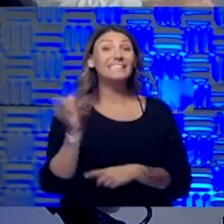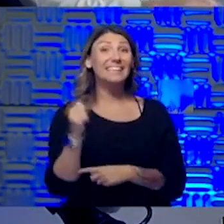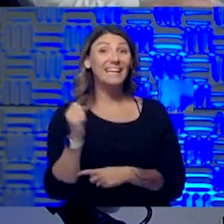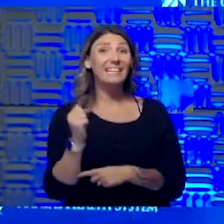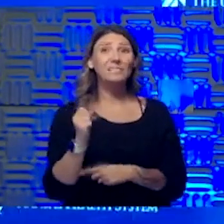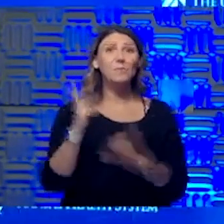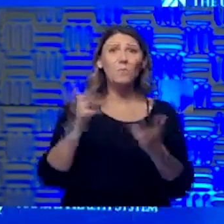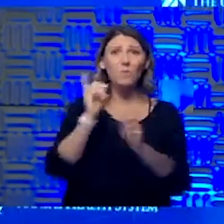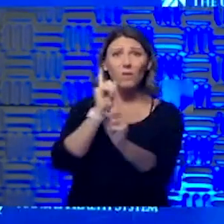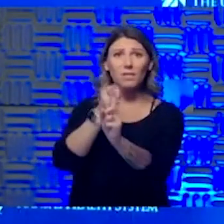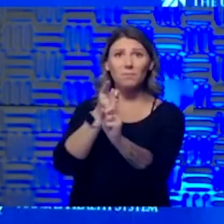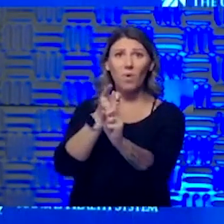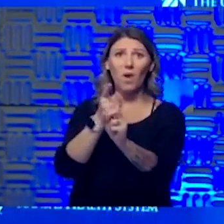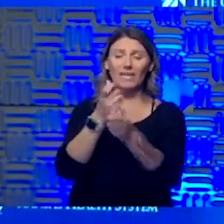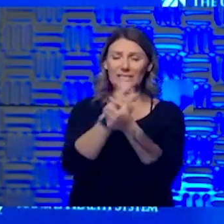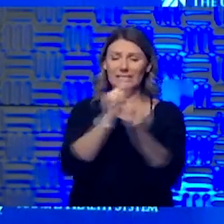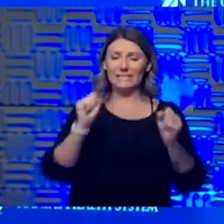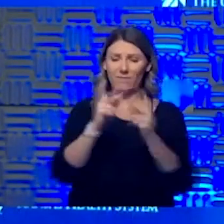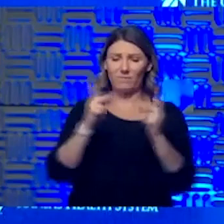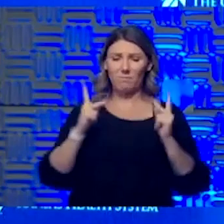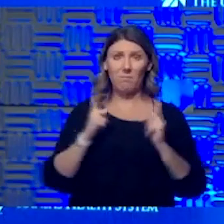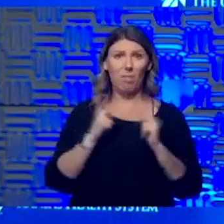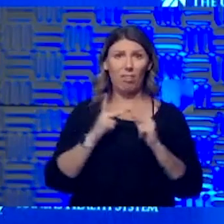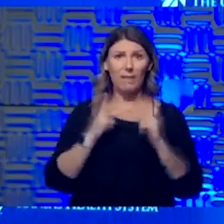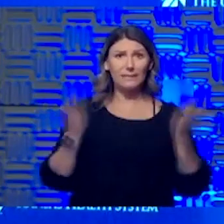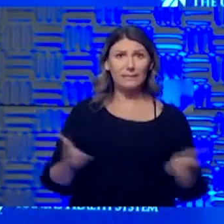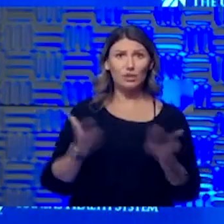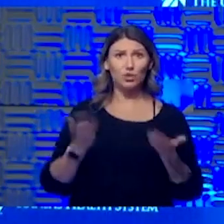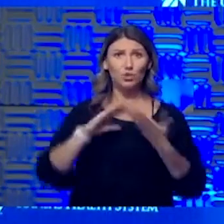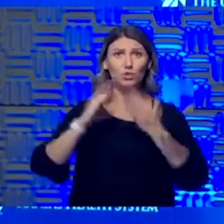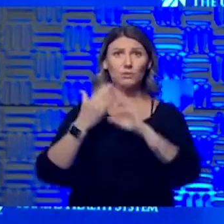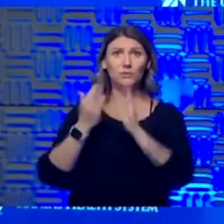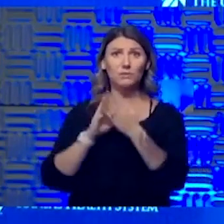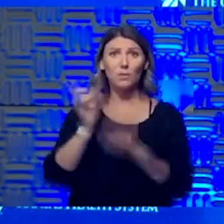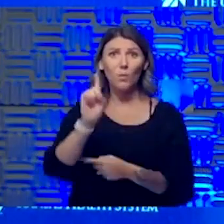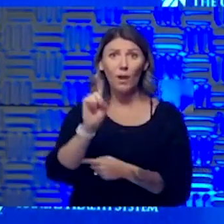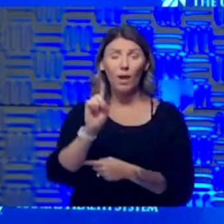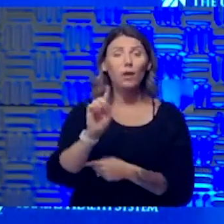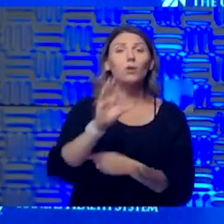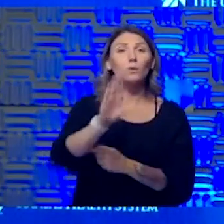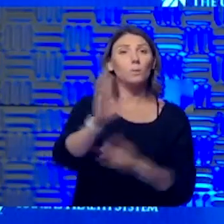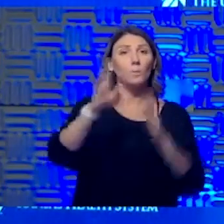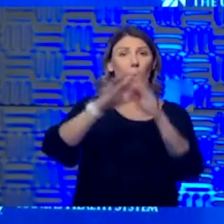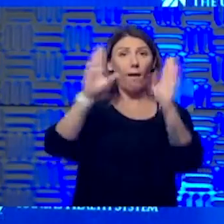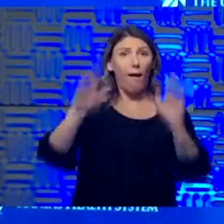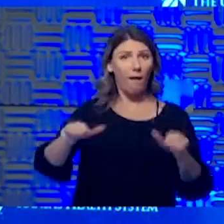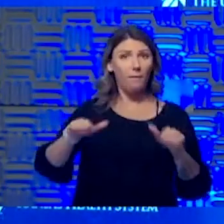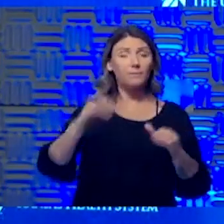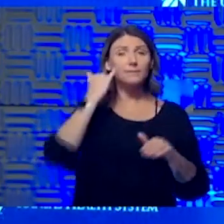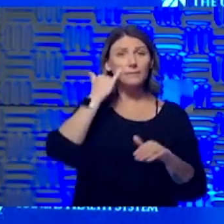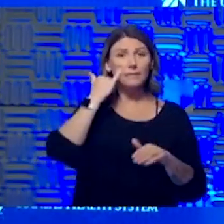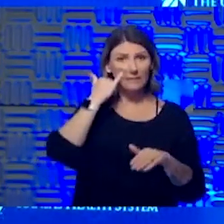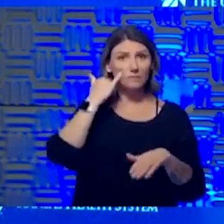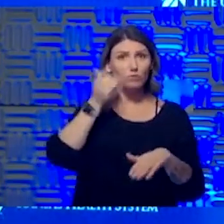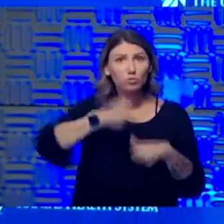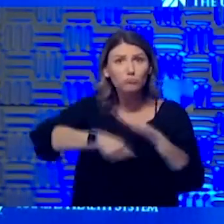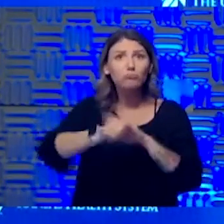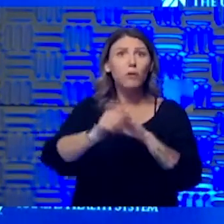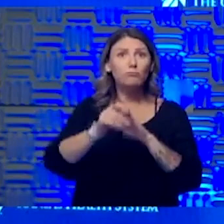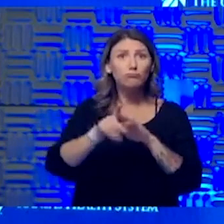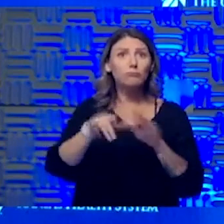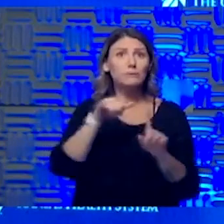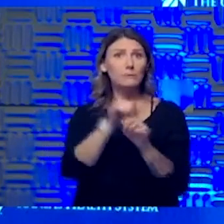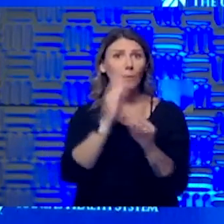what's the safest place in the city right now? Sure. I think it's your house. If you're sheltering at home in the way, the best you can. And I think your